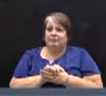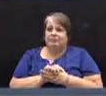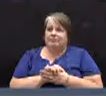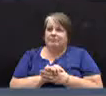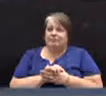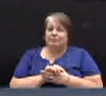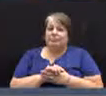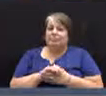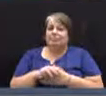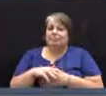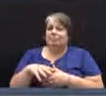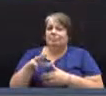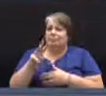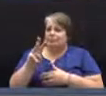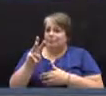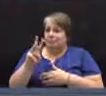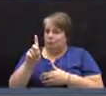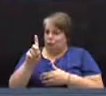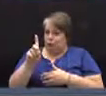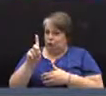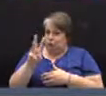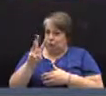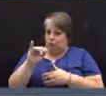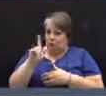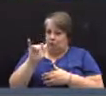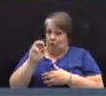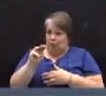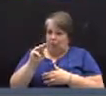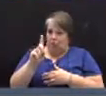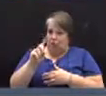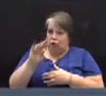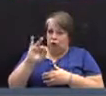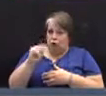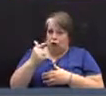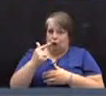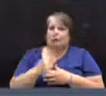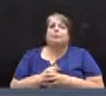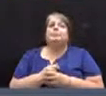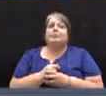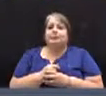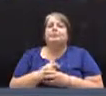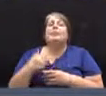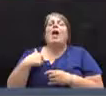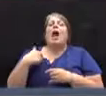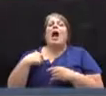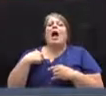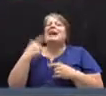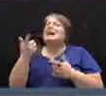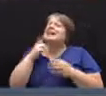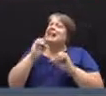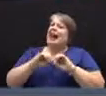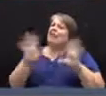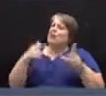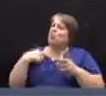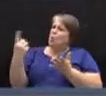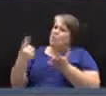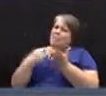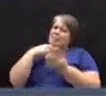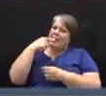John Wilmerding, 2nd District. Just a point of clarification, please. You mentioned that the